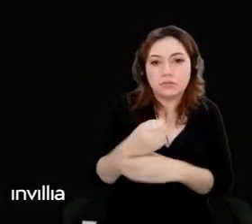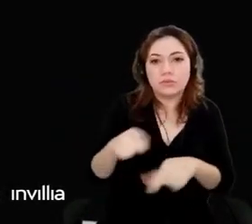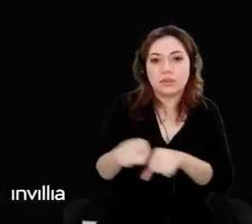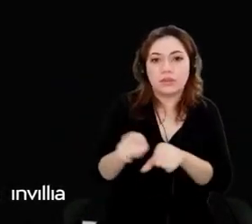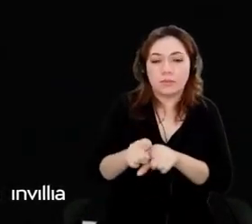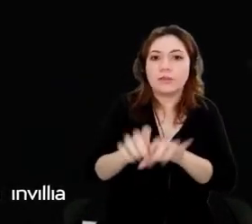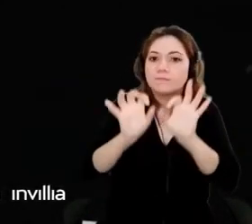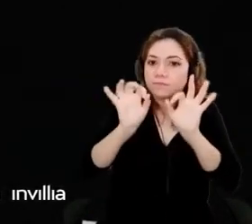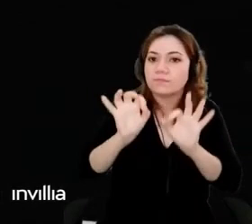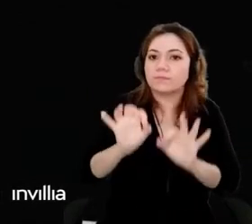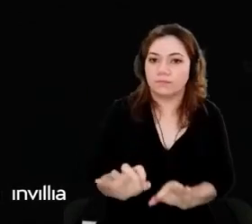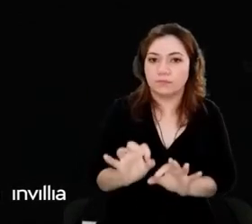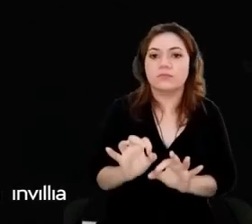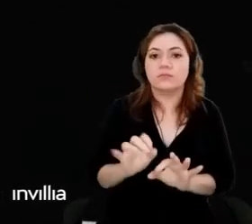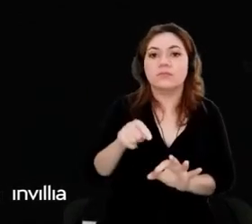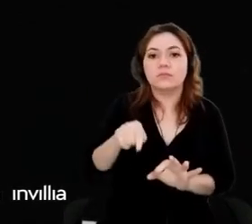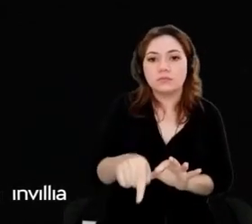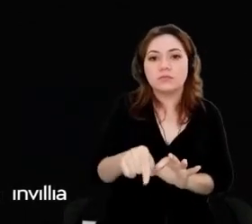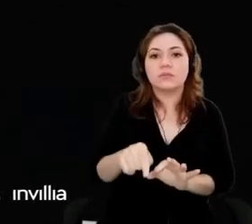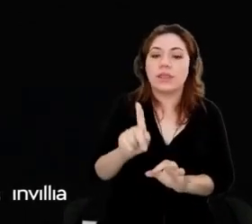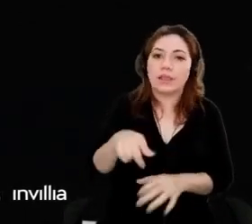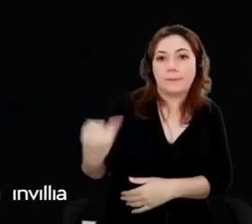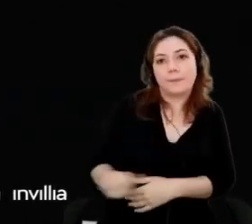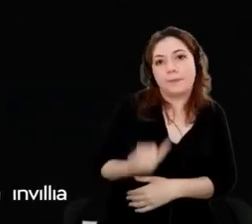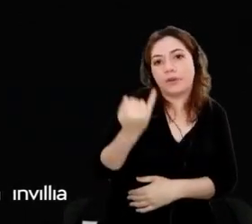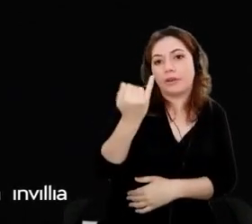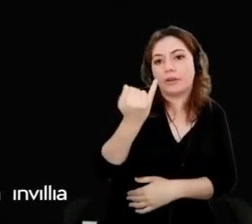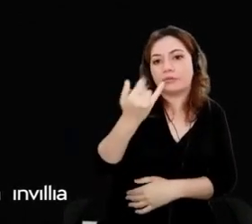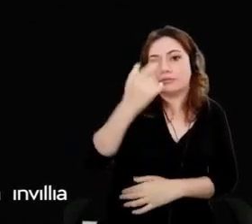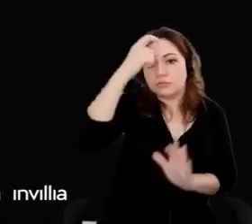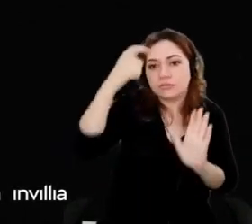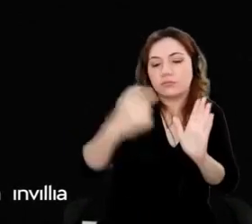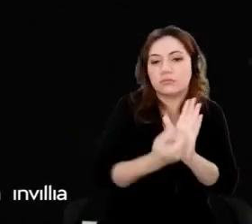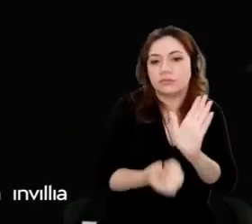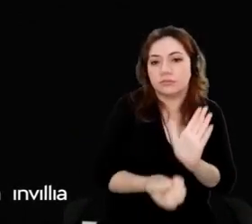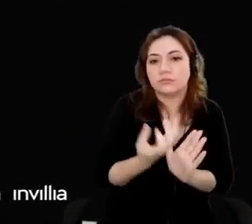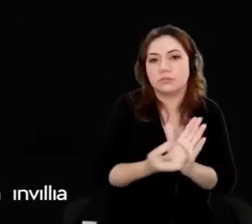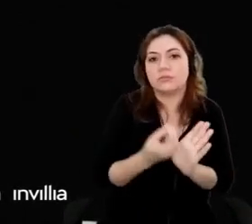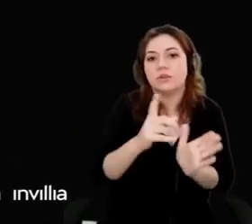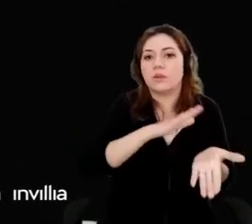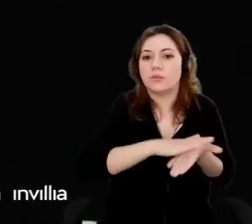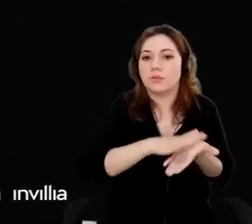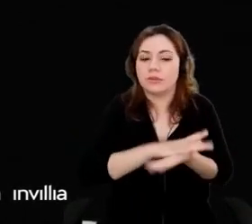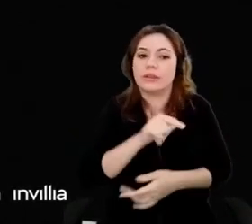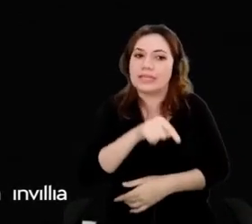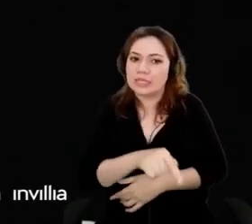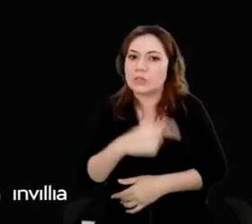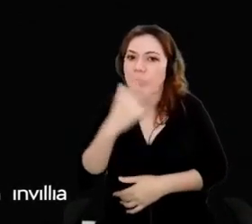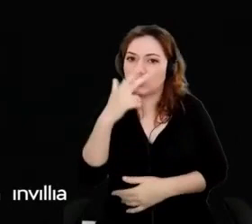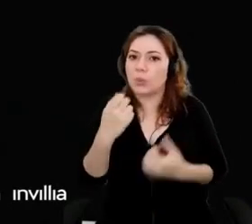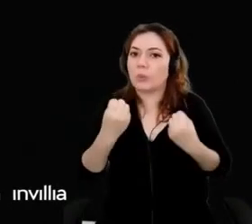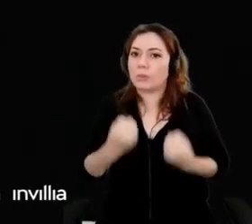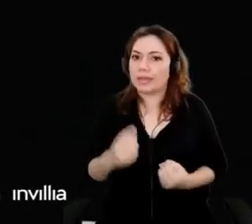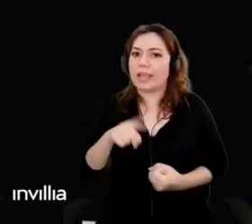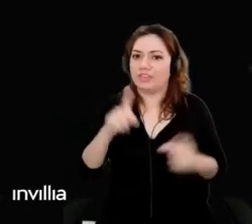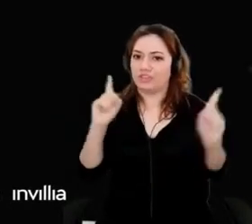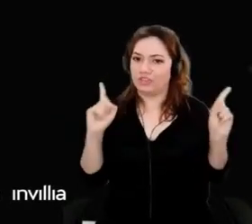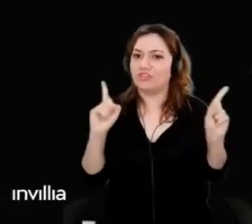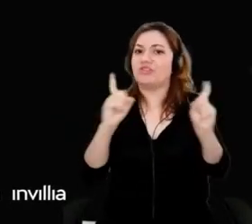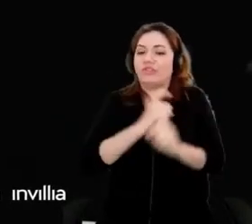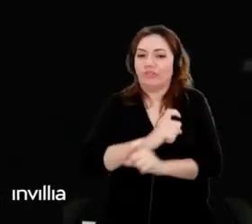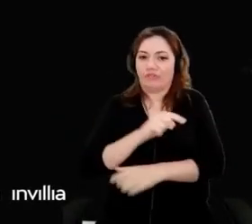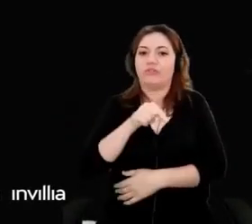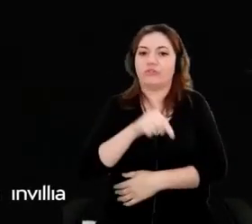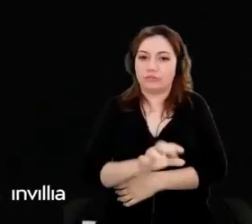adoption on a production scale. And that's tough. We know it's very difficult. It also natively